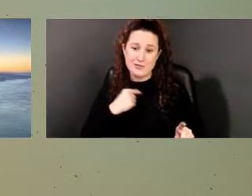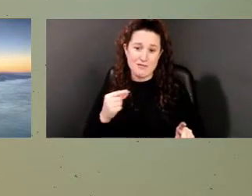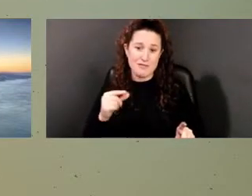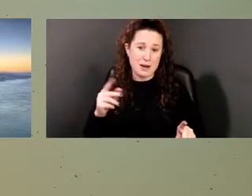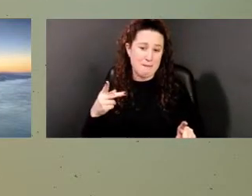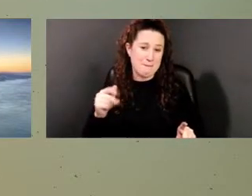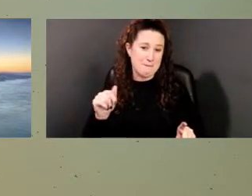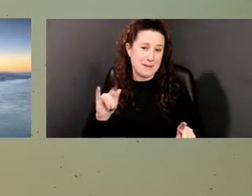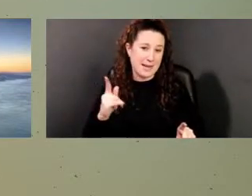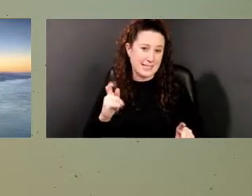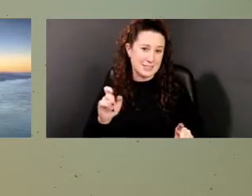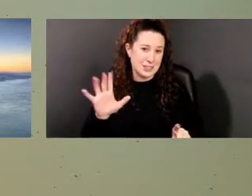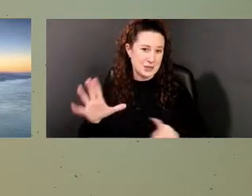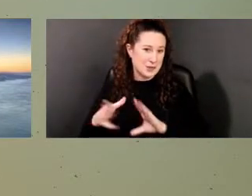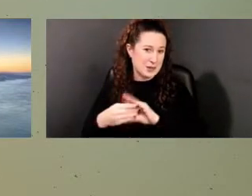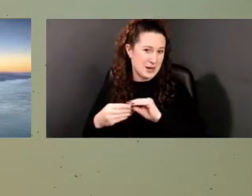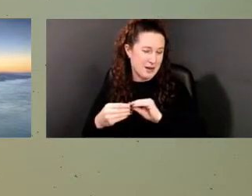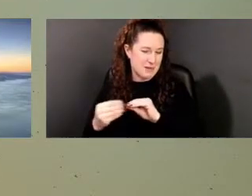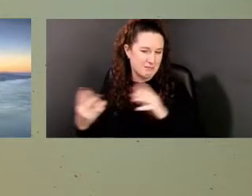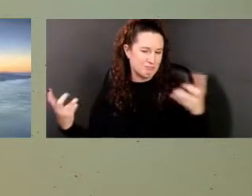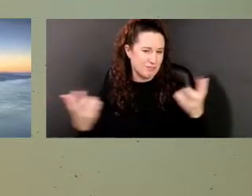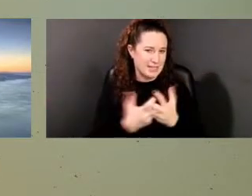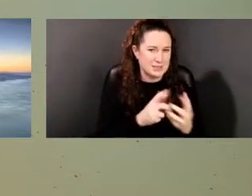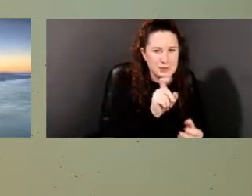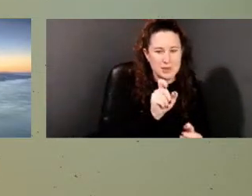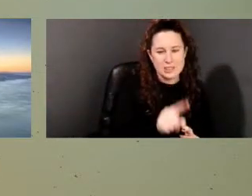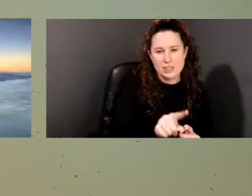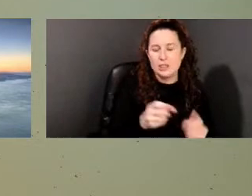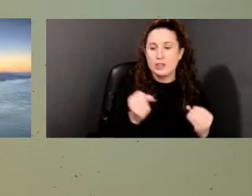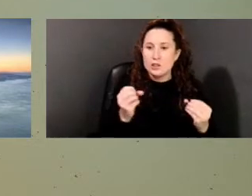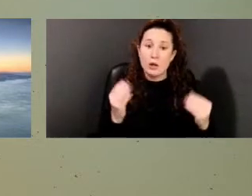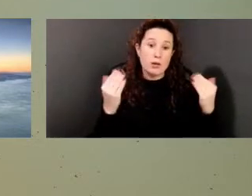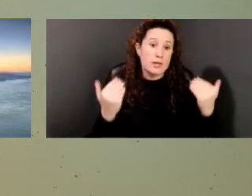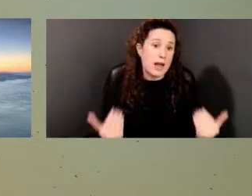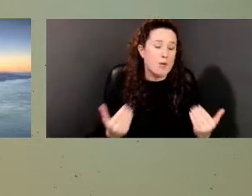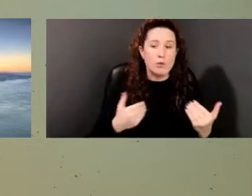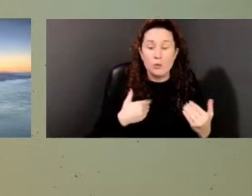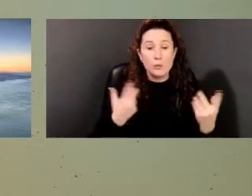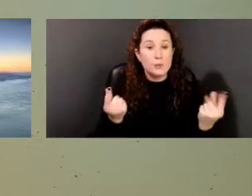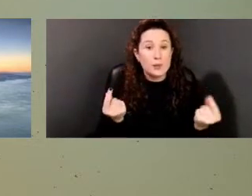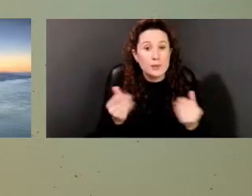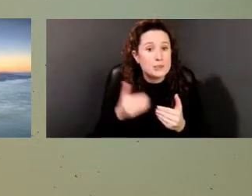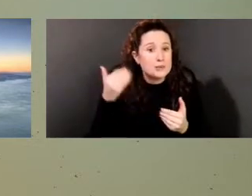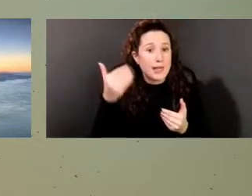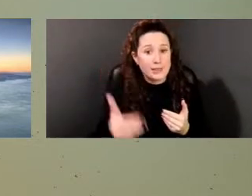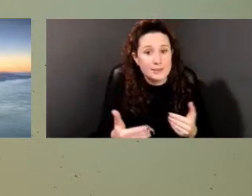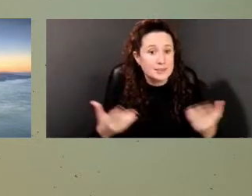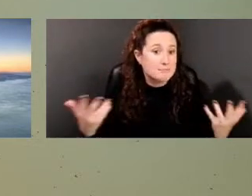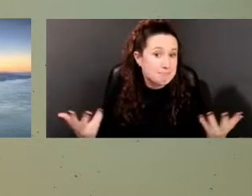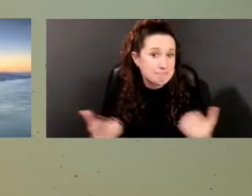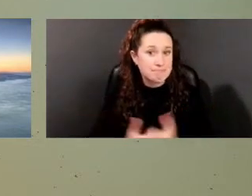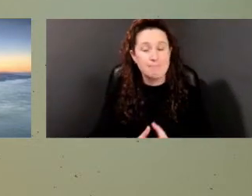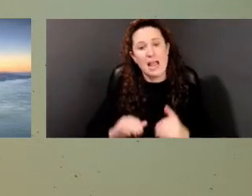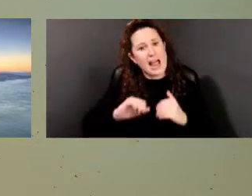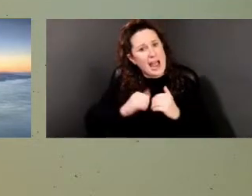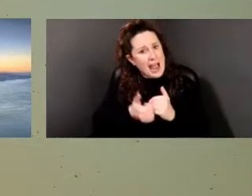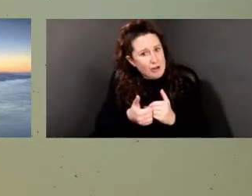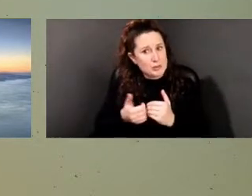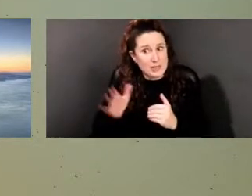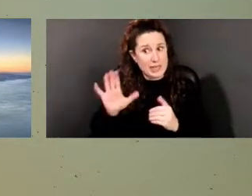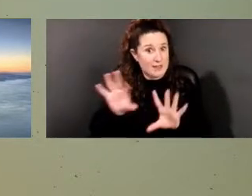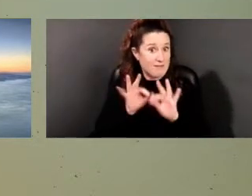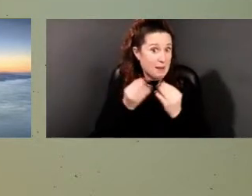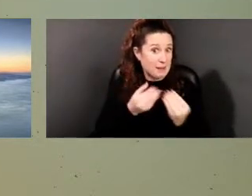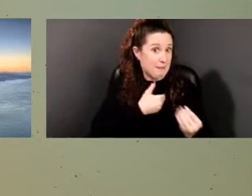question about, uh, how do we get the, what do we do next? How do we get the involvement of the descendant community? We did pass